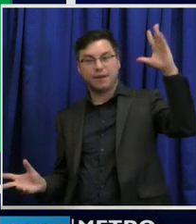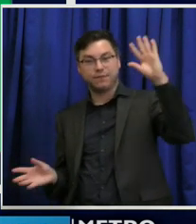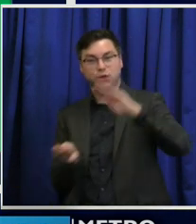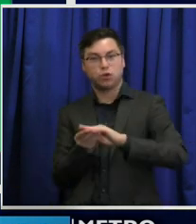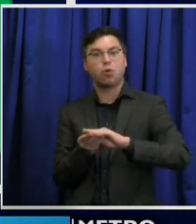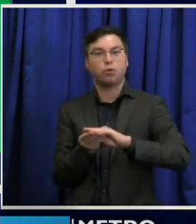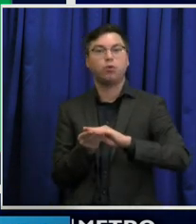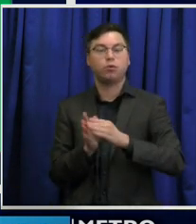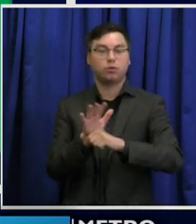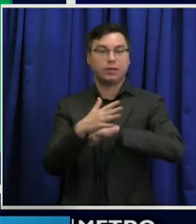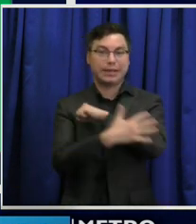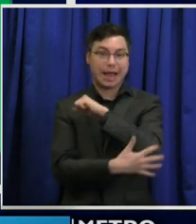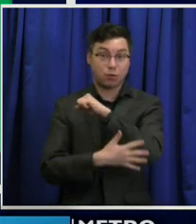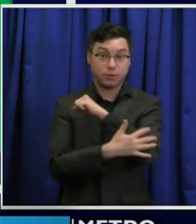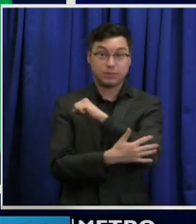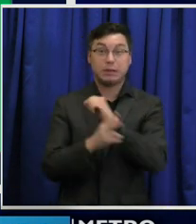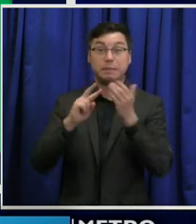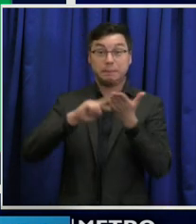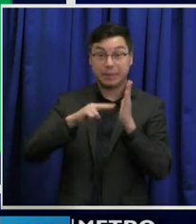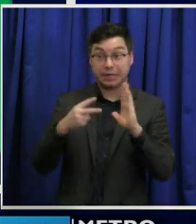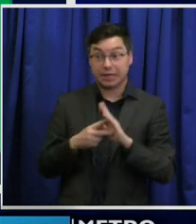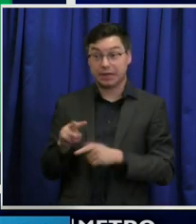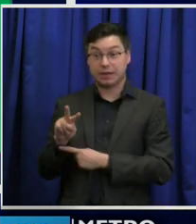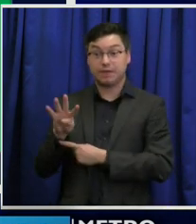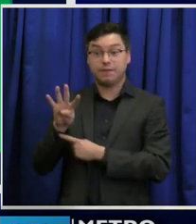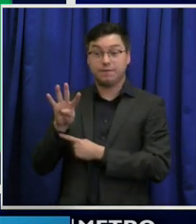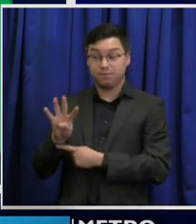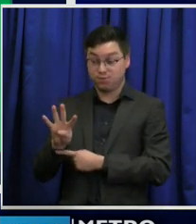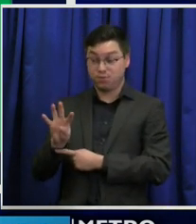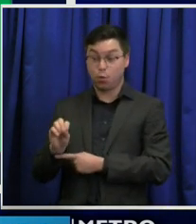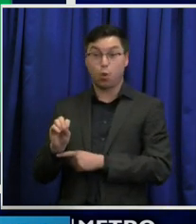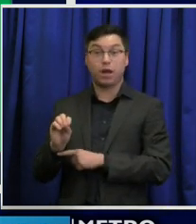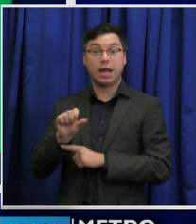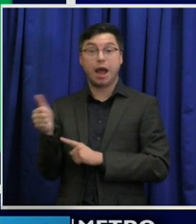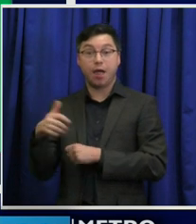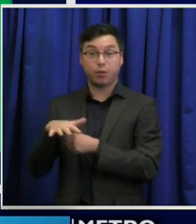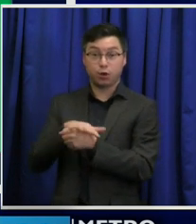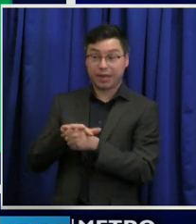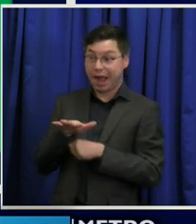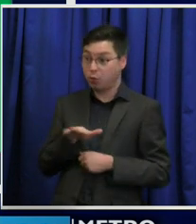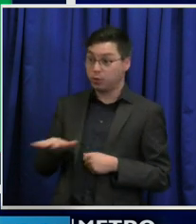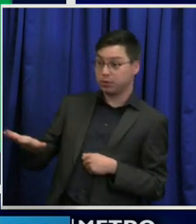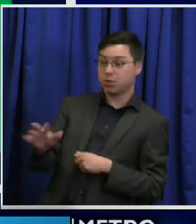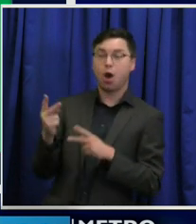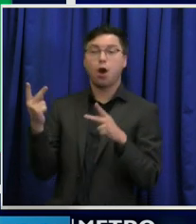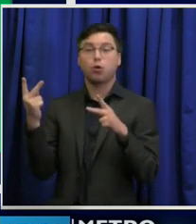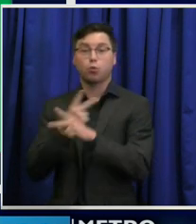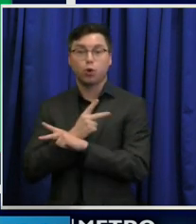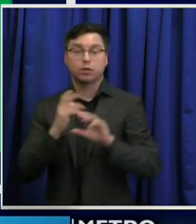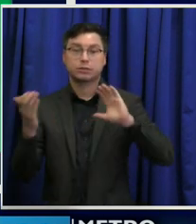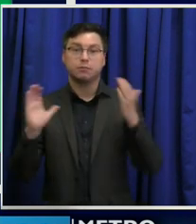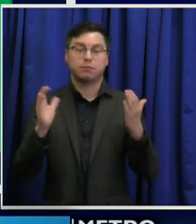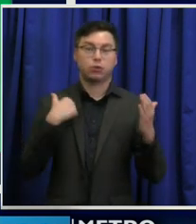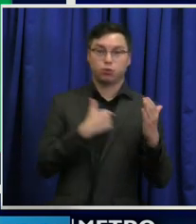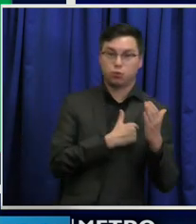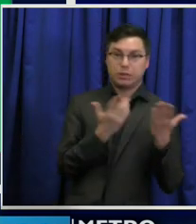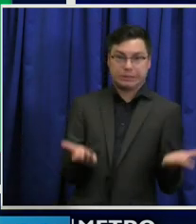in our state. That means 40 counties are doing worse per capita than we are.